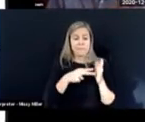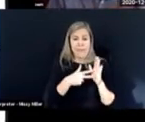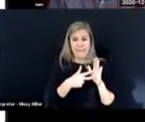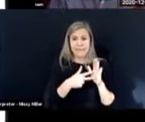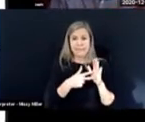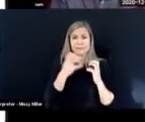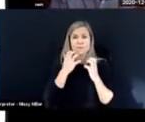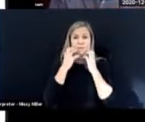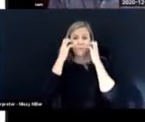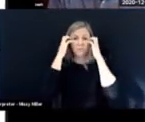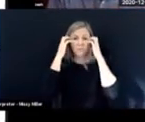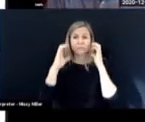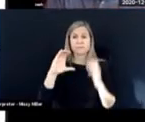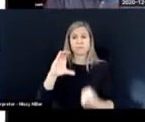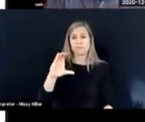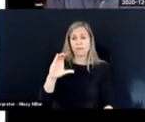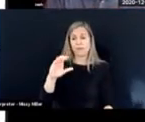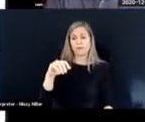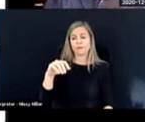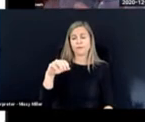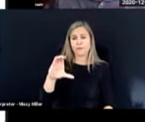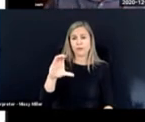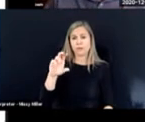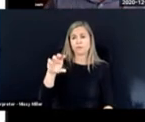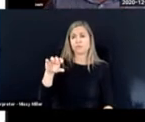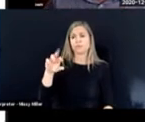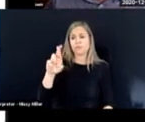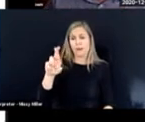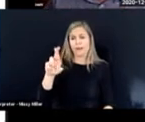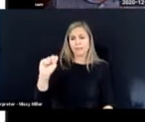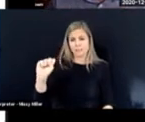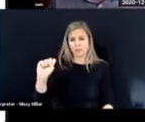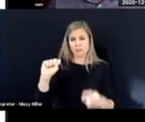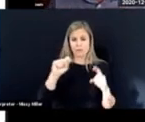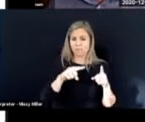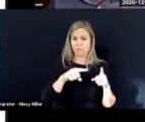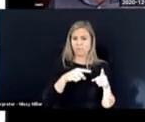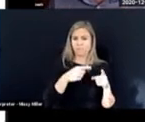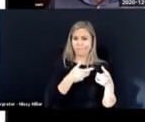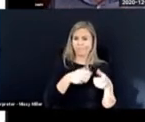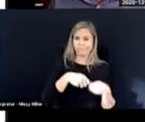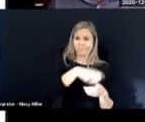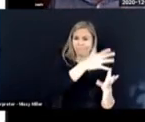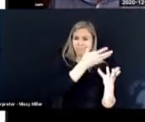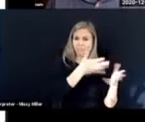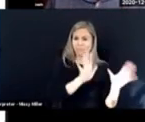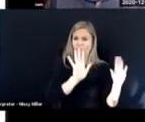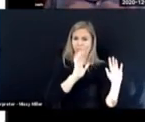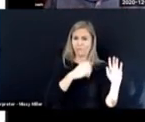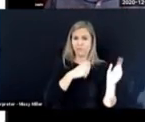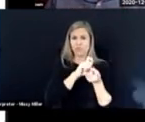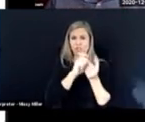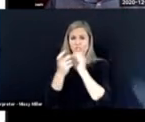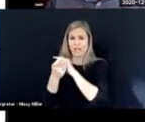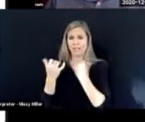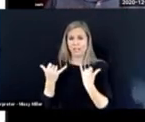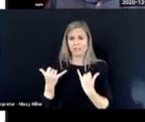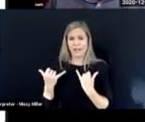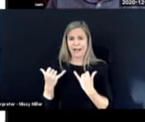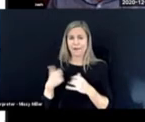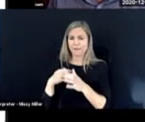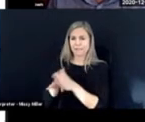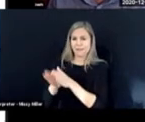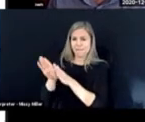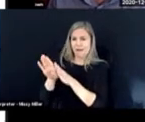meant congenital rubella syndrome were long, long gone. And you have to acquire some knowledge